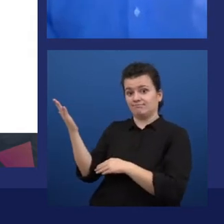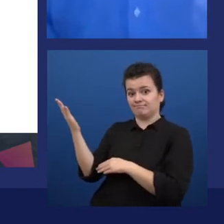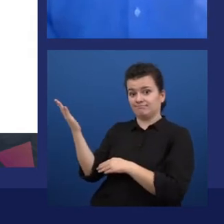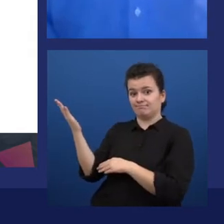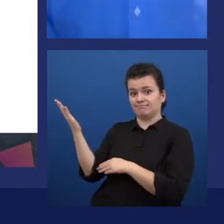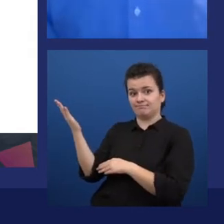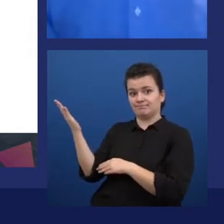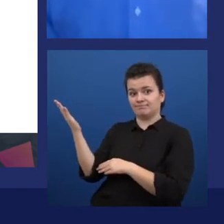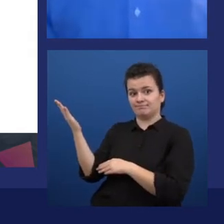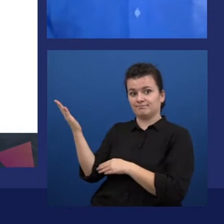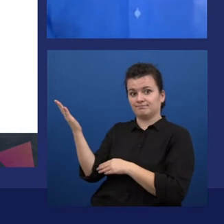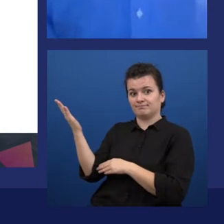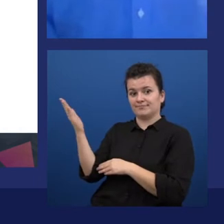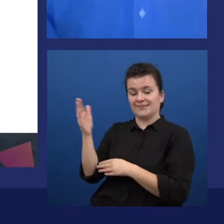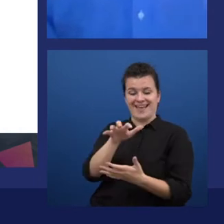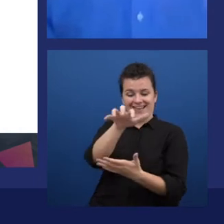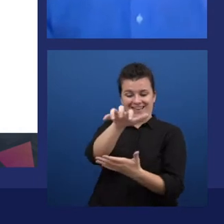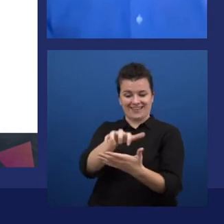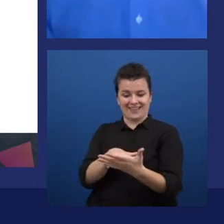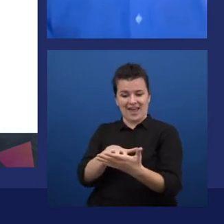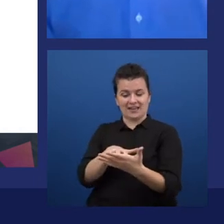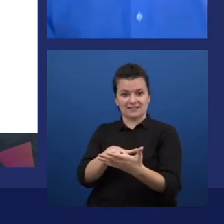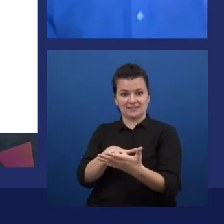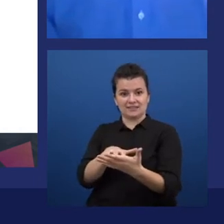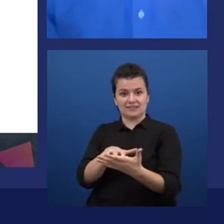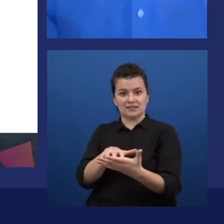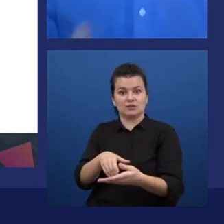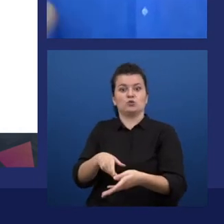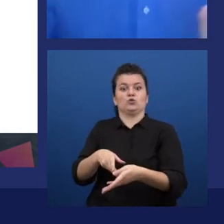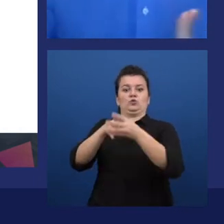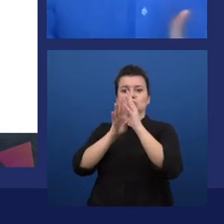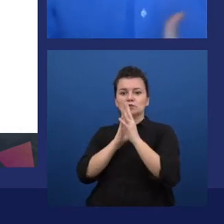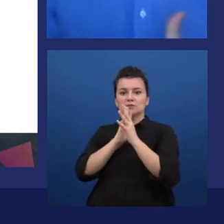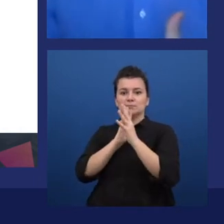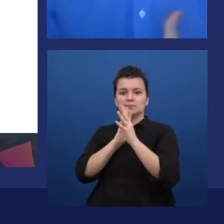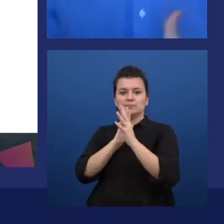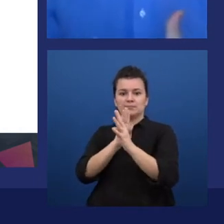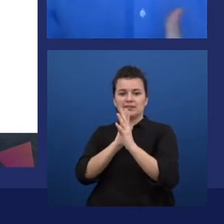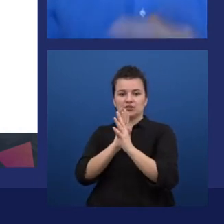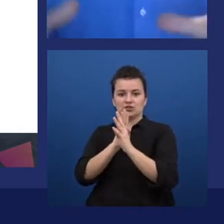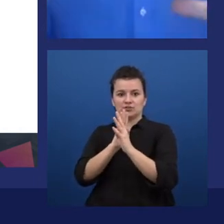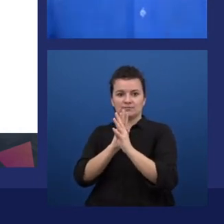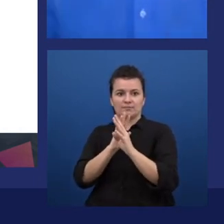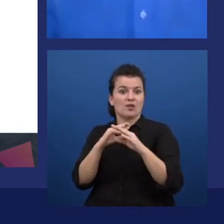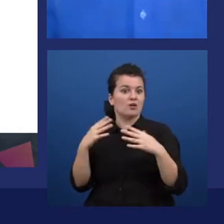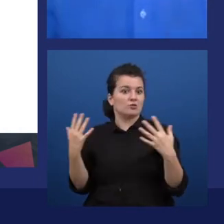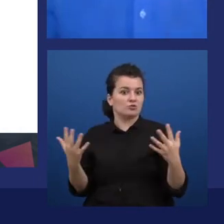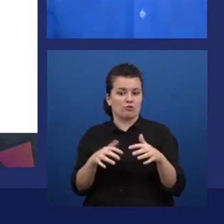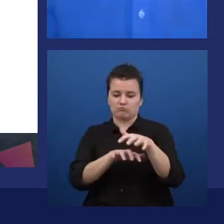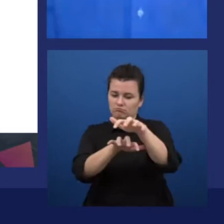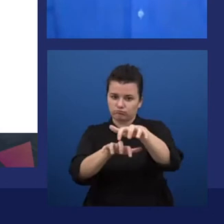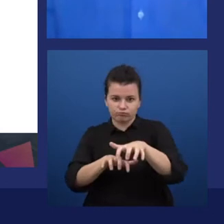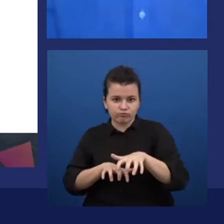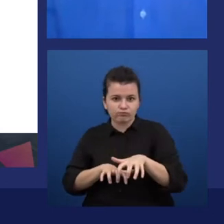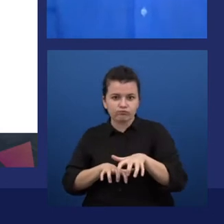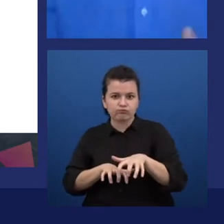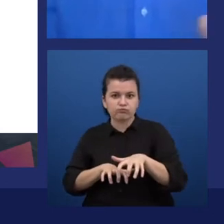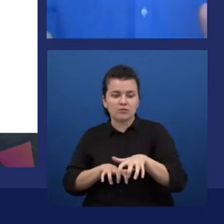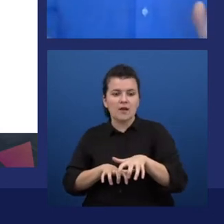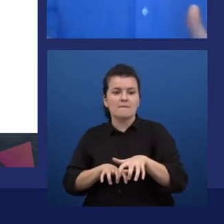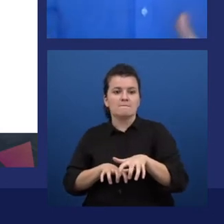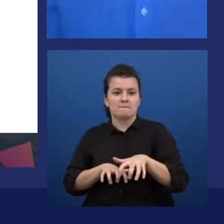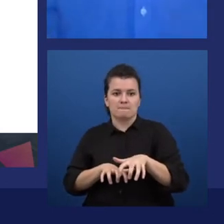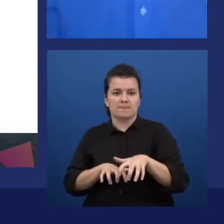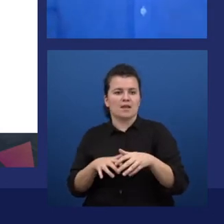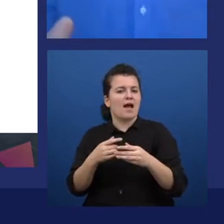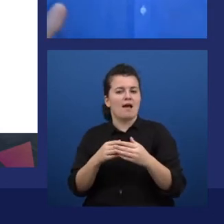detected by the vision, the computer vision technology, is translated into a text. And